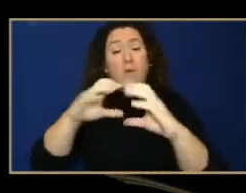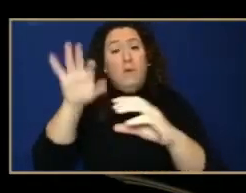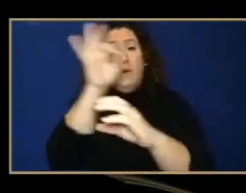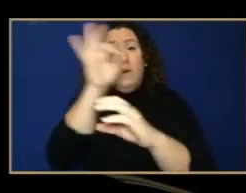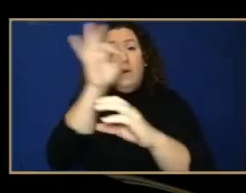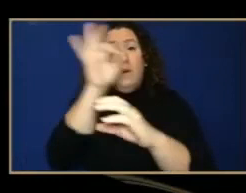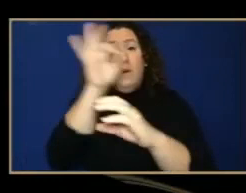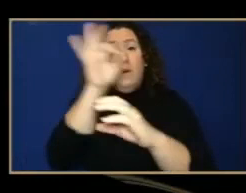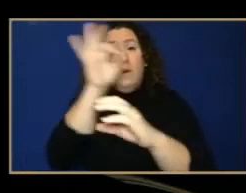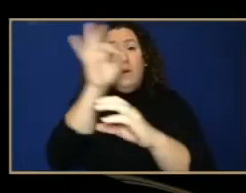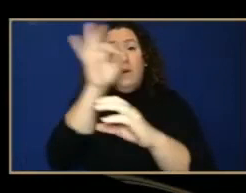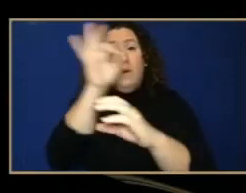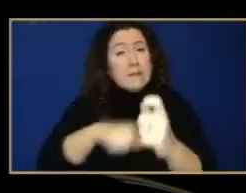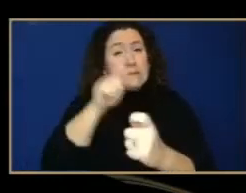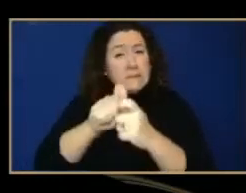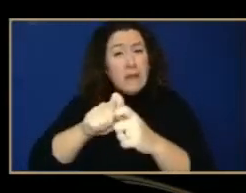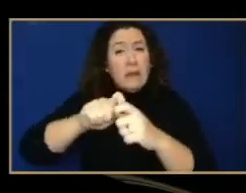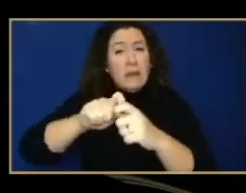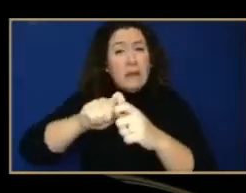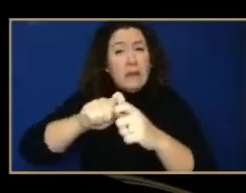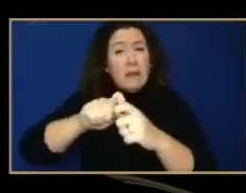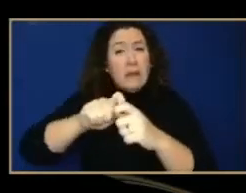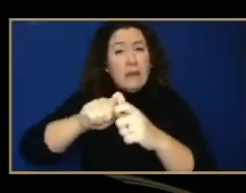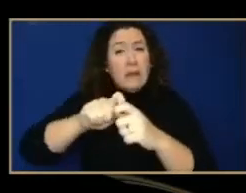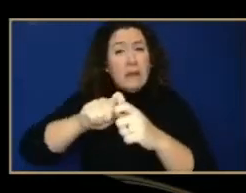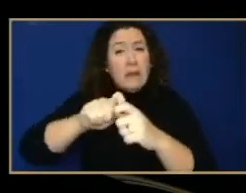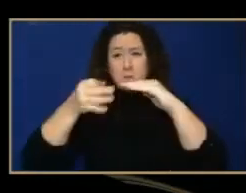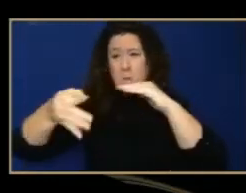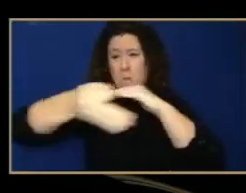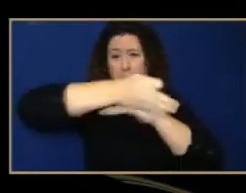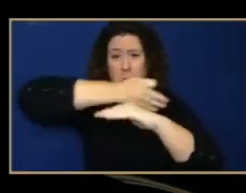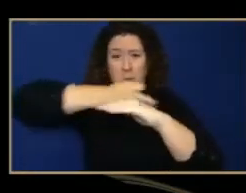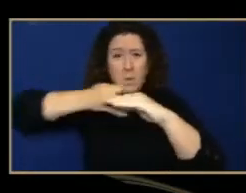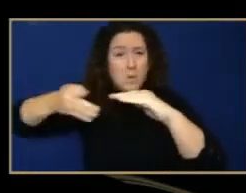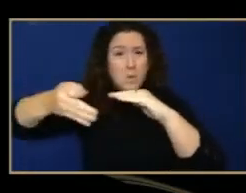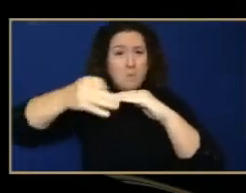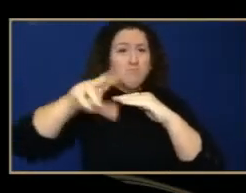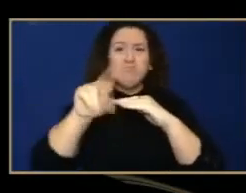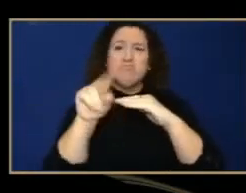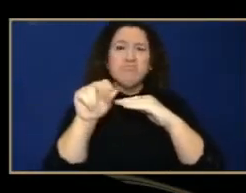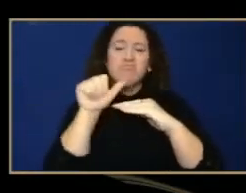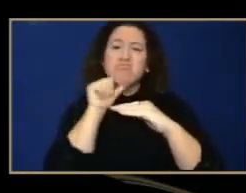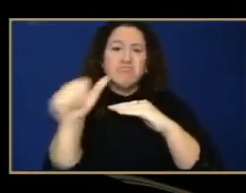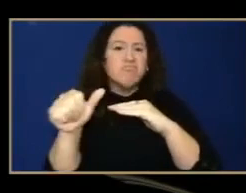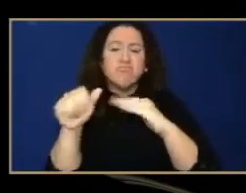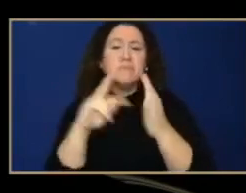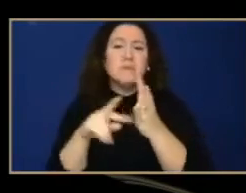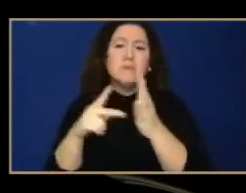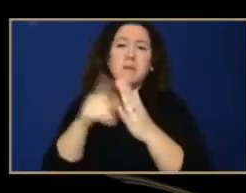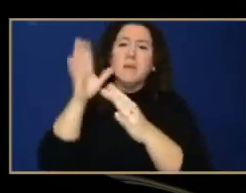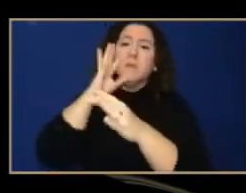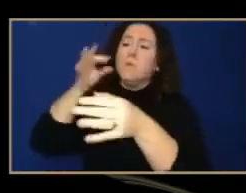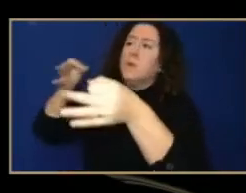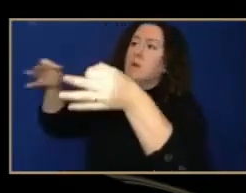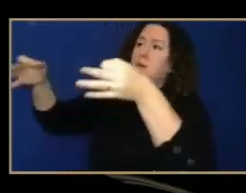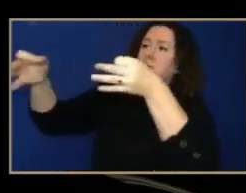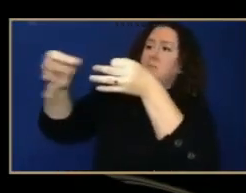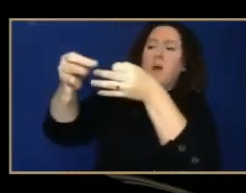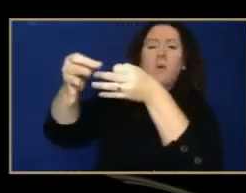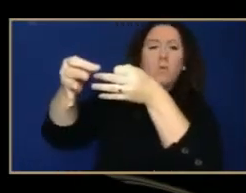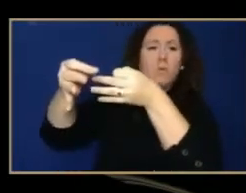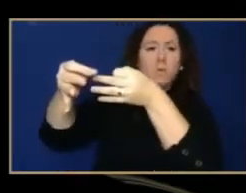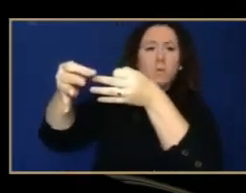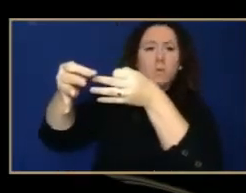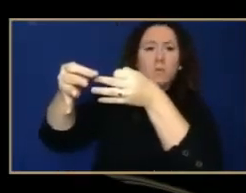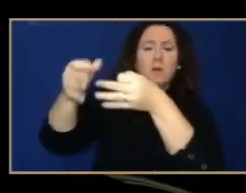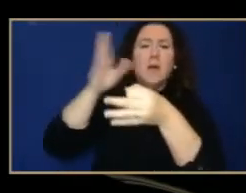then the planets would, in fact, cross in front of each other. so Jupiter would would block Saturn in the sky because the planets orbits are slightly tilted and not